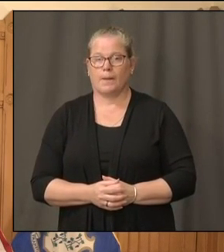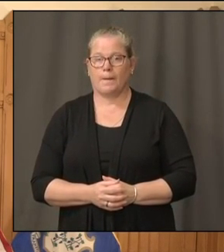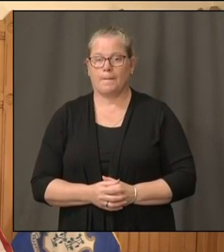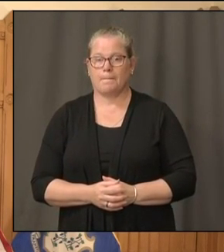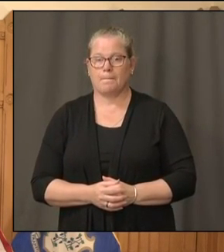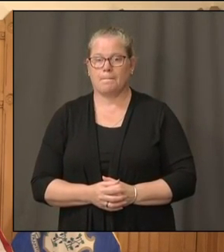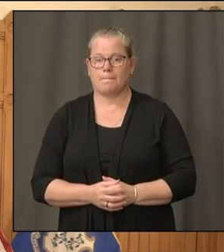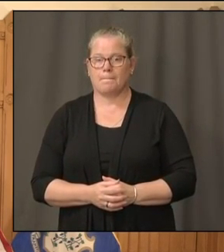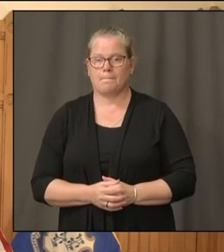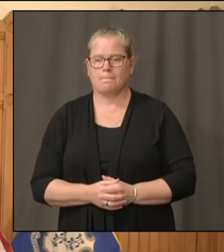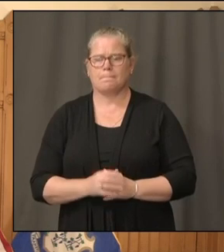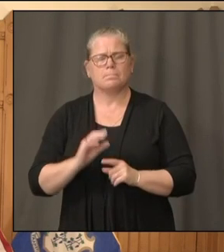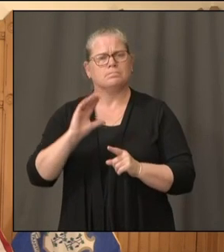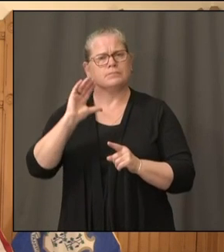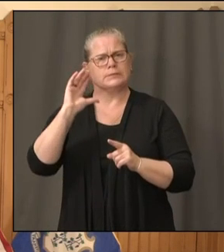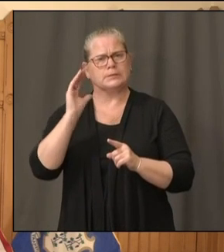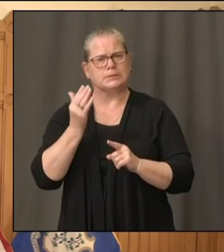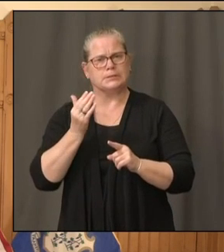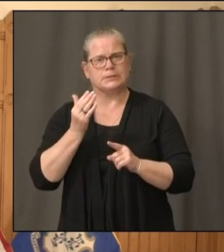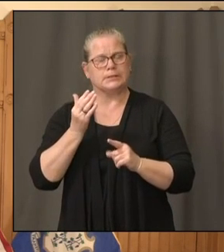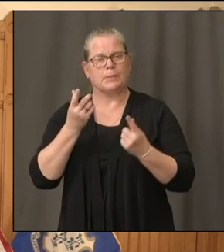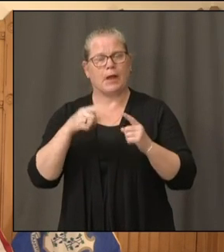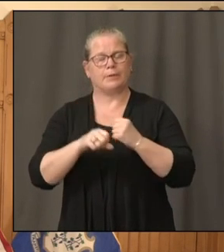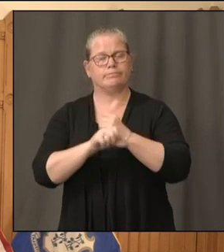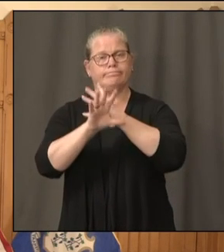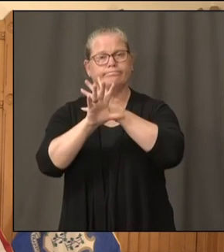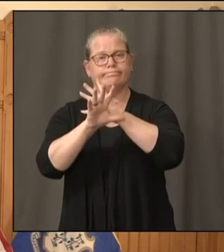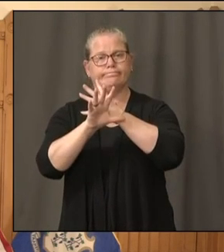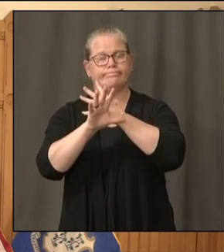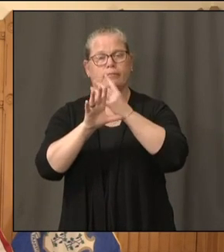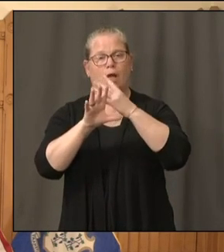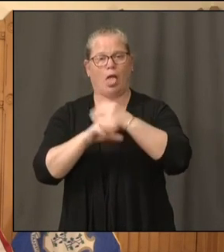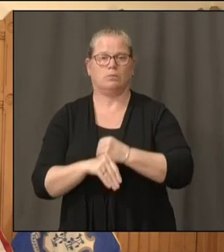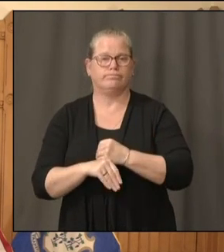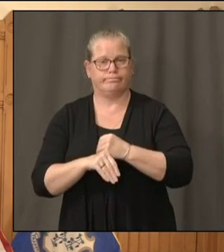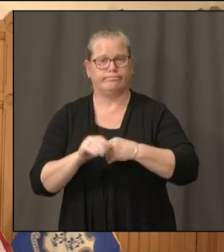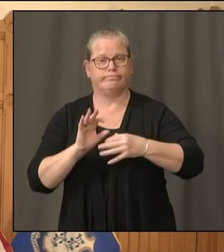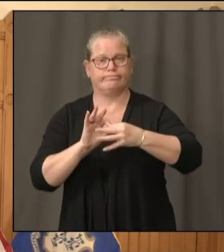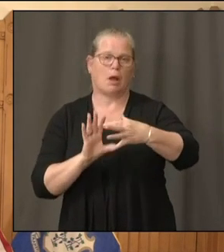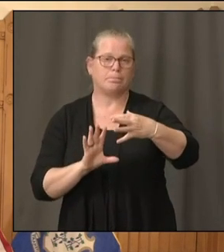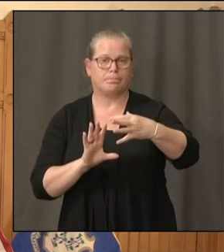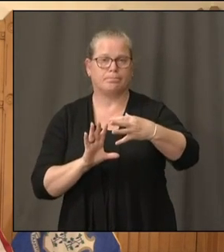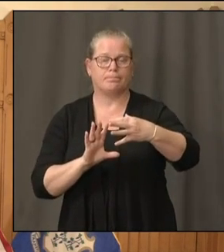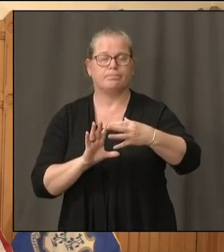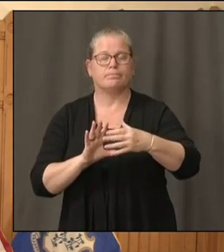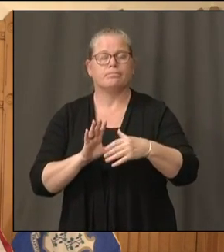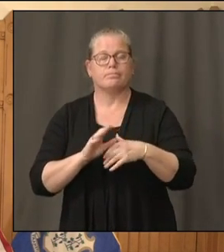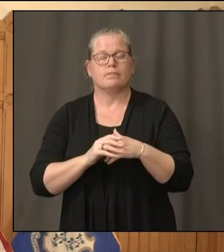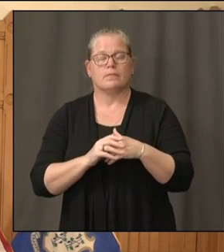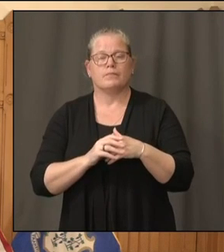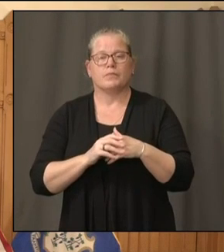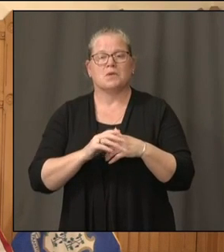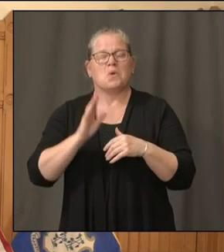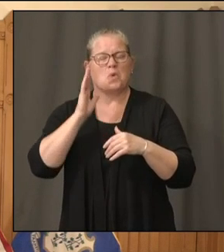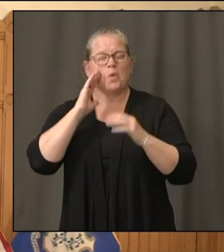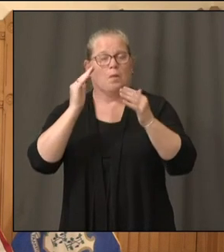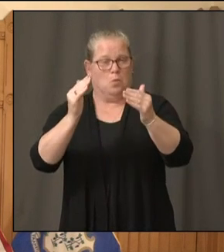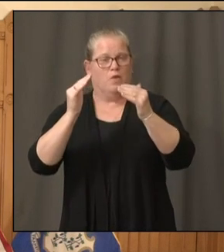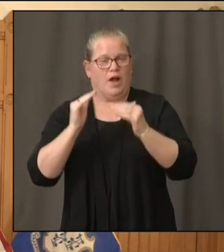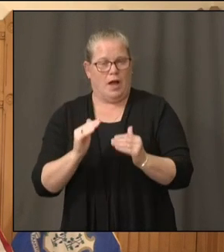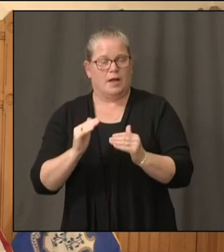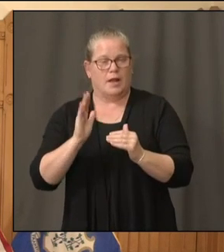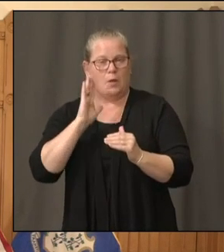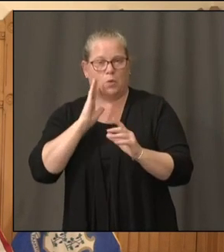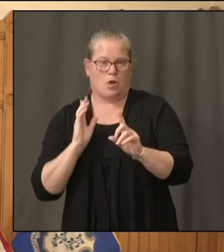We appear to have lost Dr. Carter. He'll be back shortly. We'll move on and we will get back to Dr.